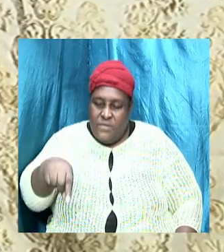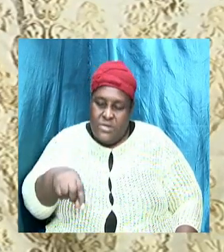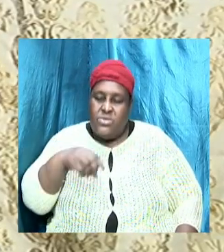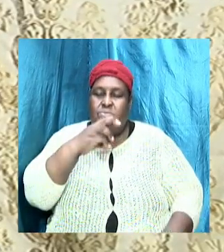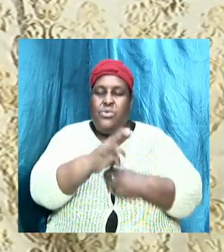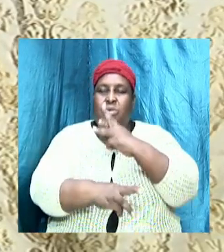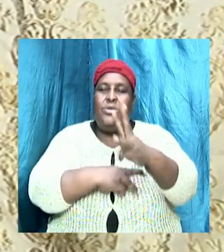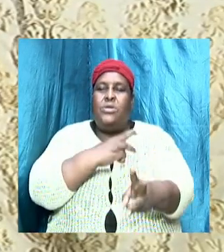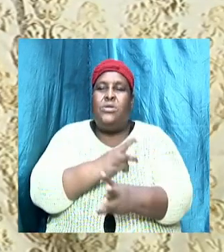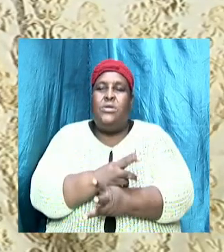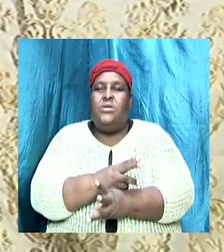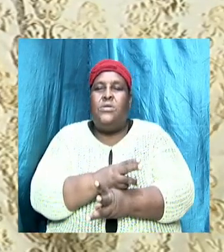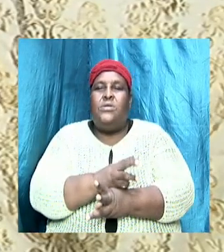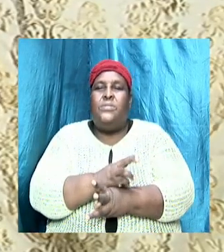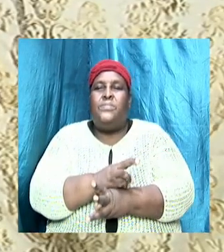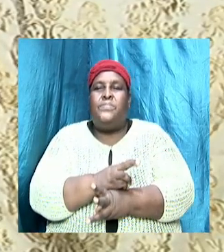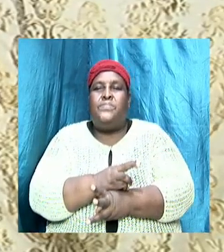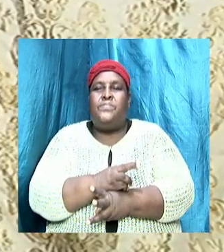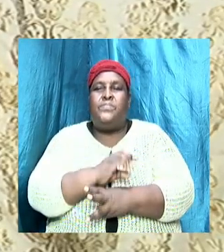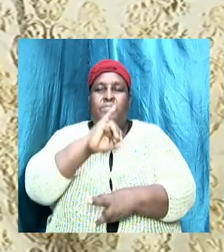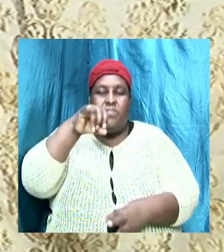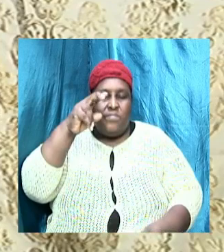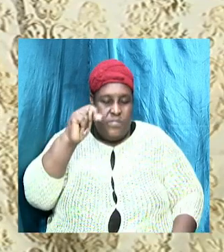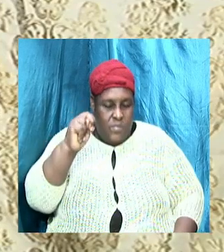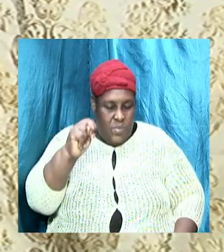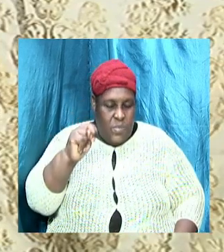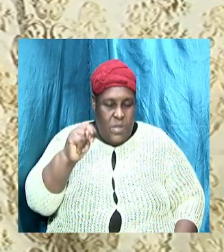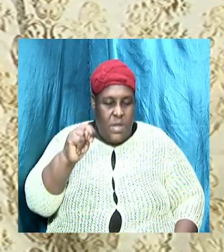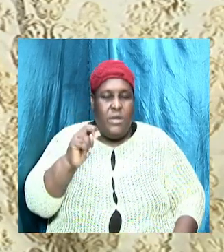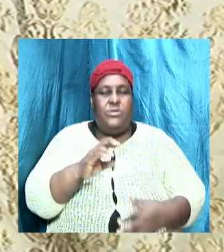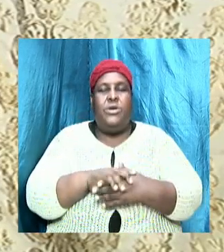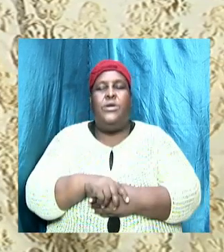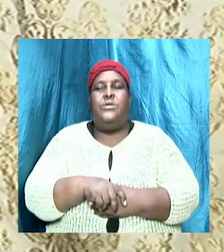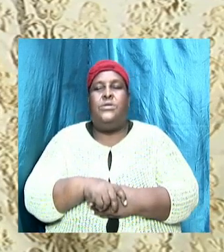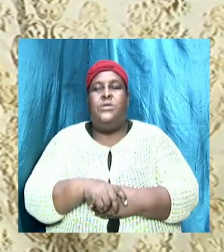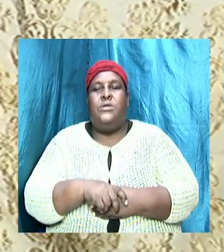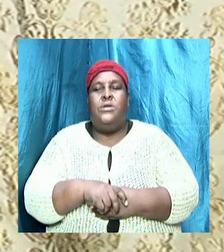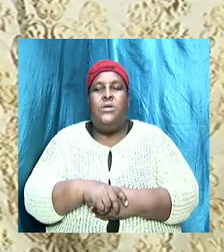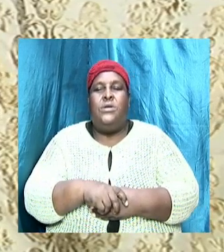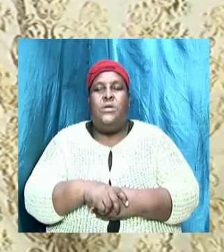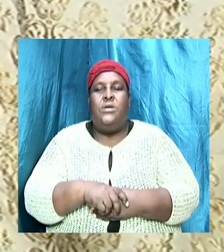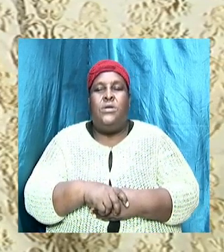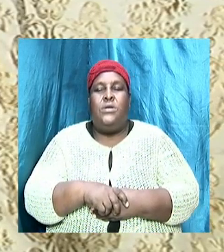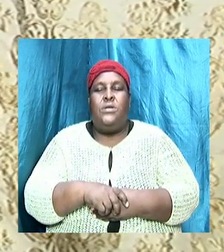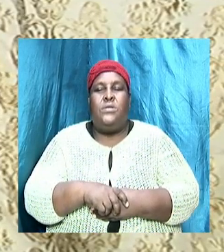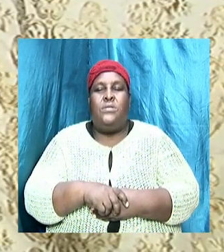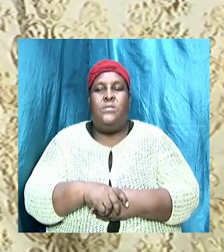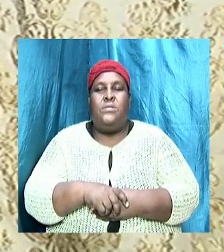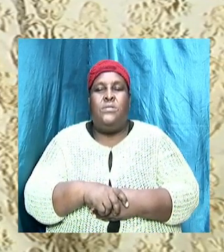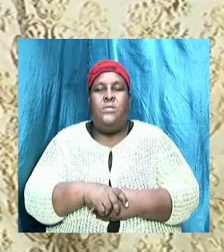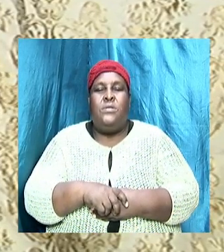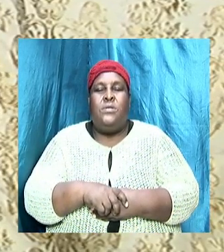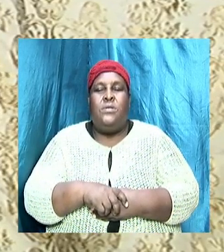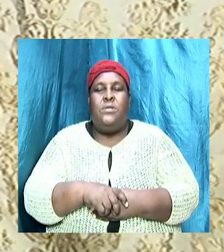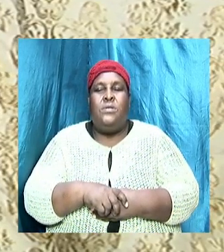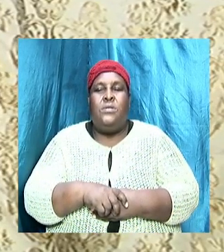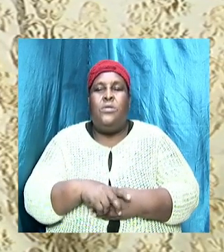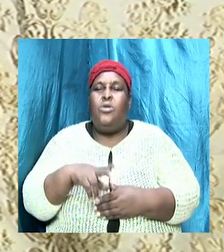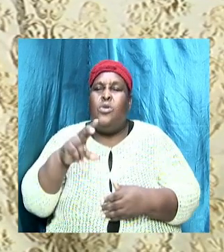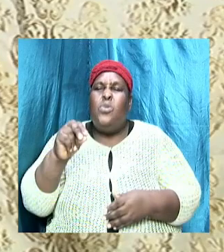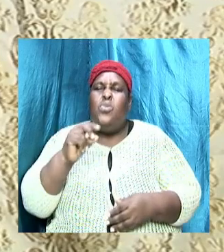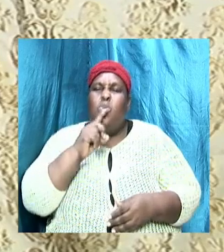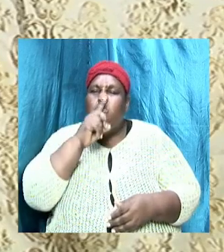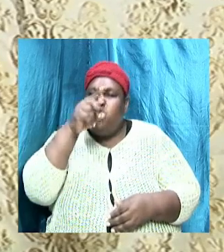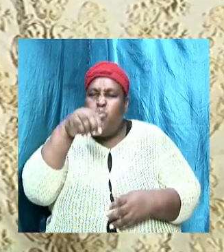world it then in John 4 8 verses 44 tells us that there is no